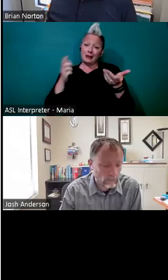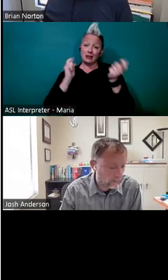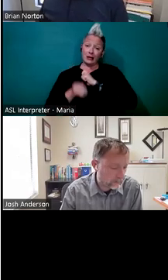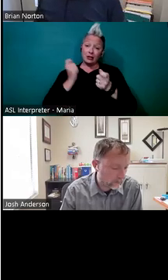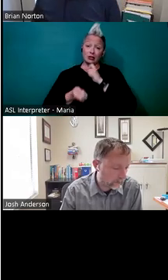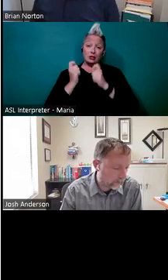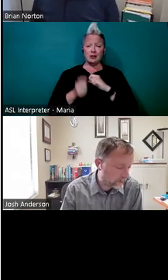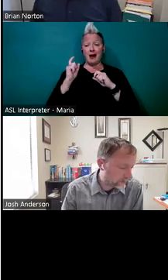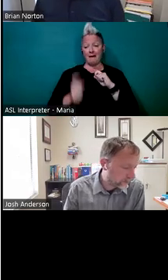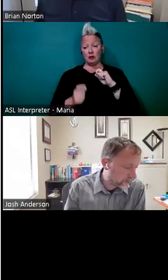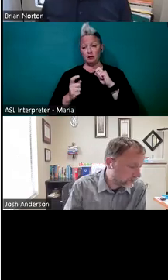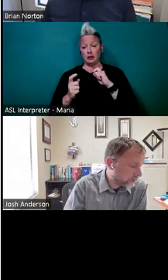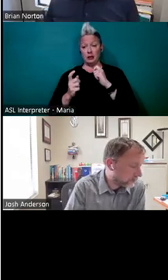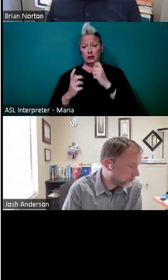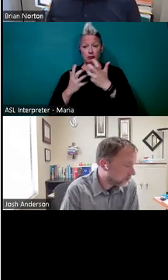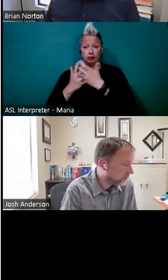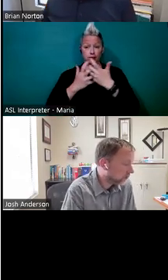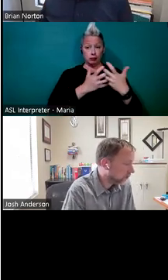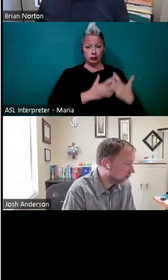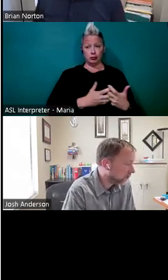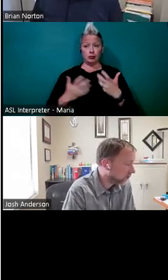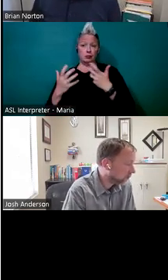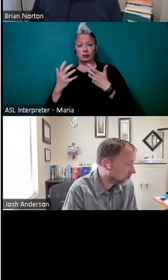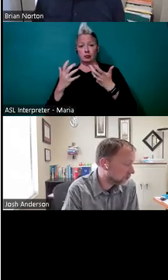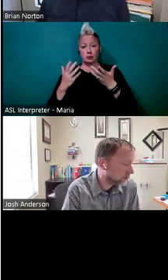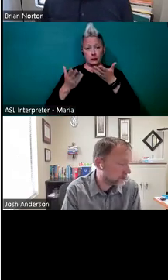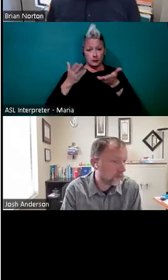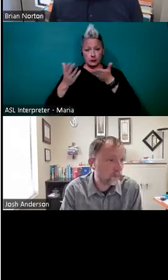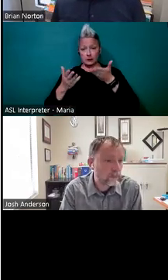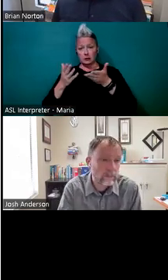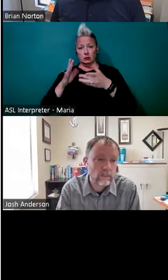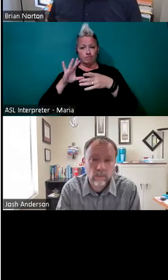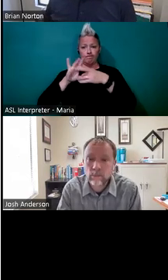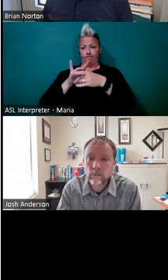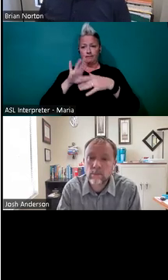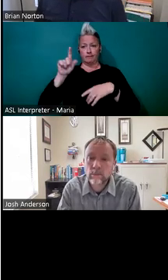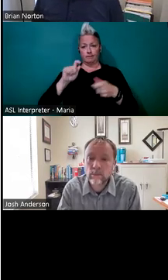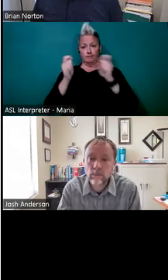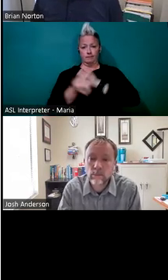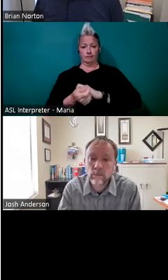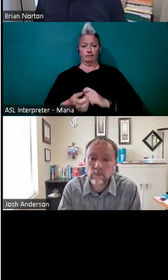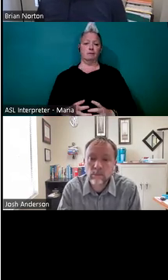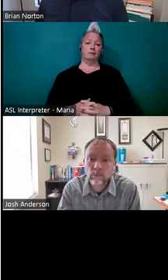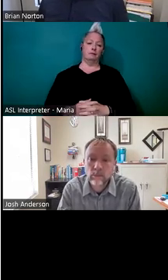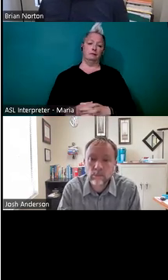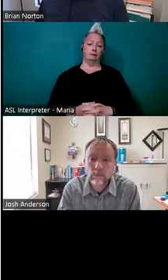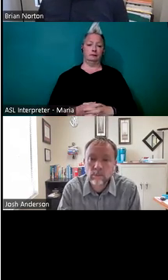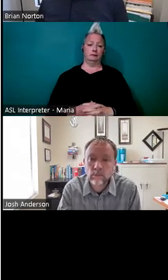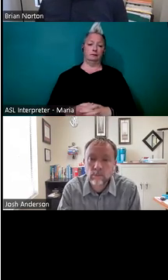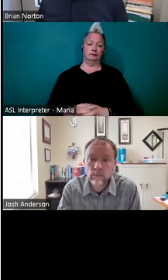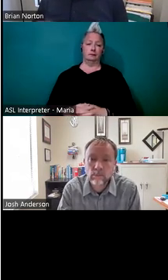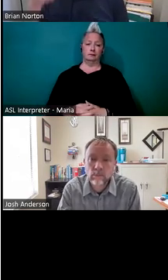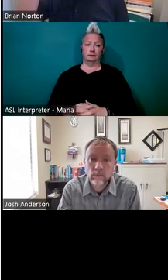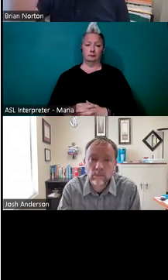be, um, responsive enough and nimble enough to be able to adapt as things go on with that accommodation process.